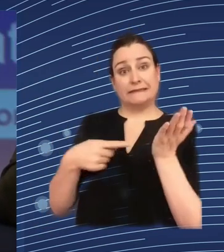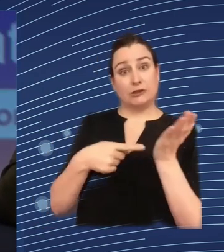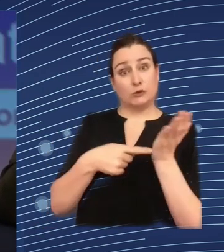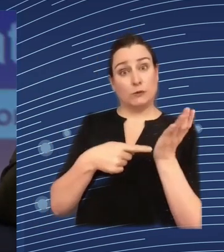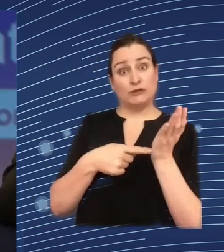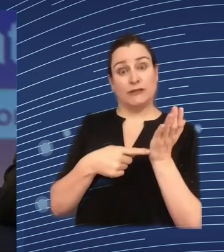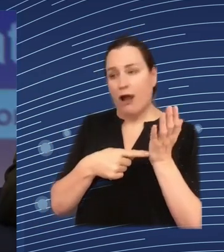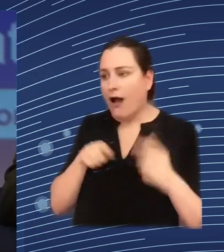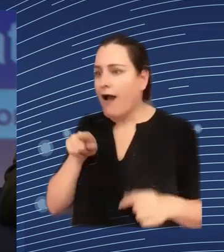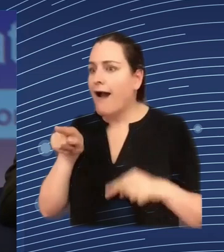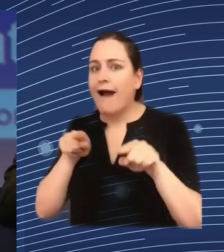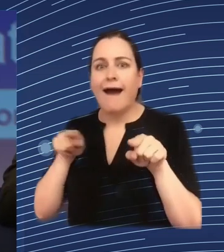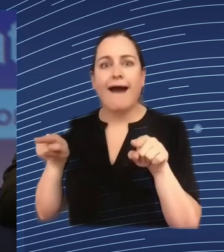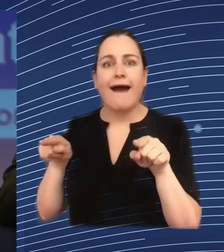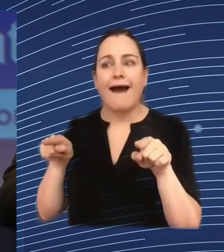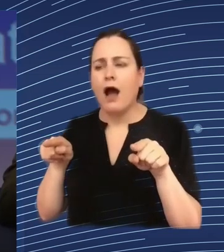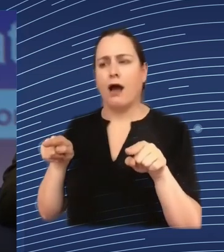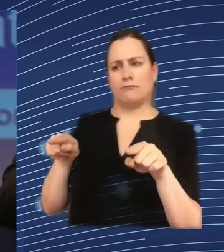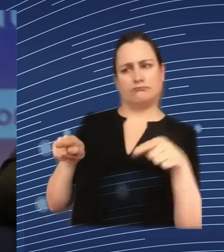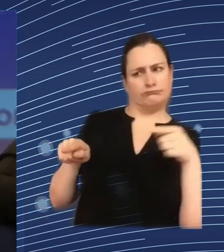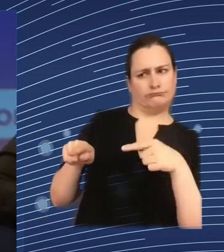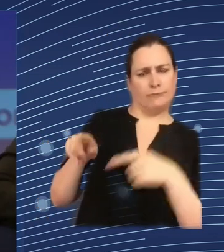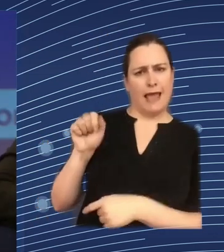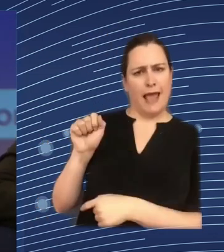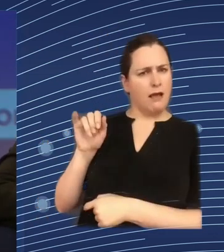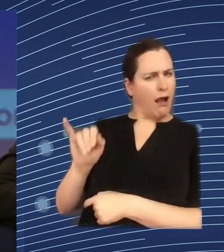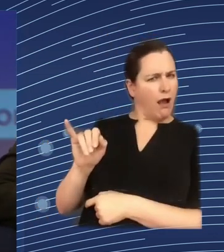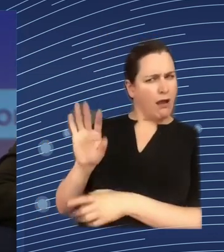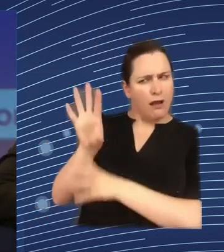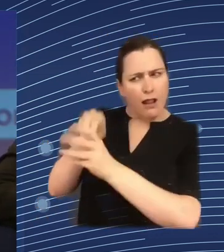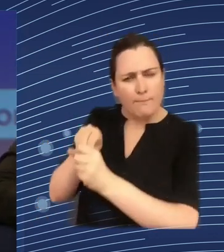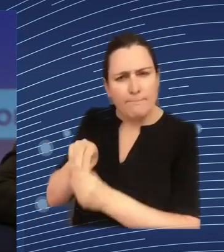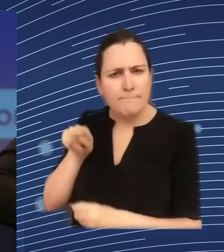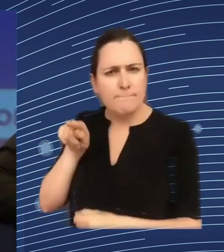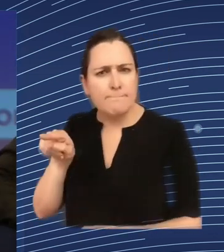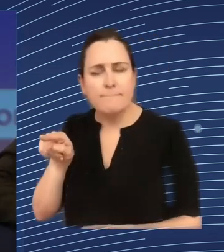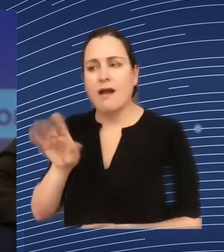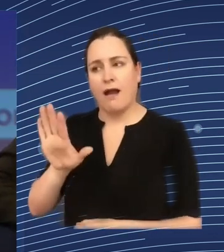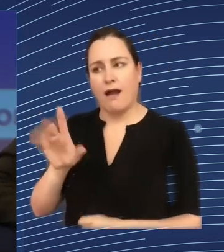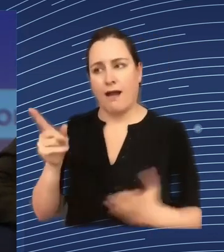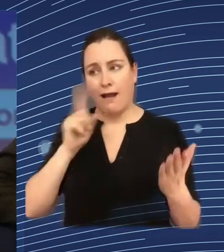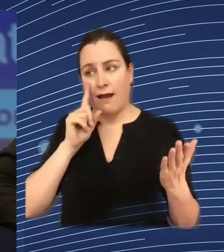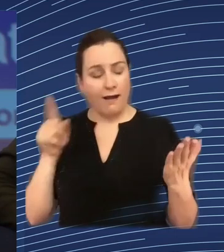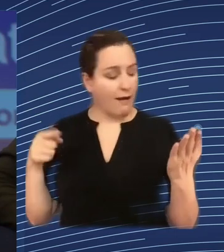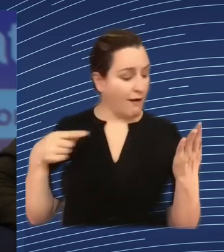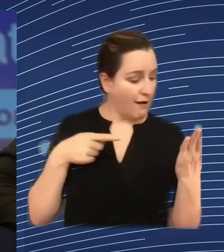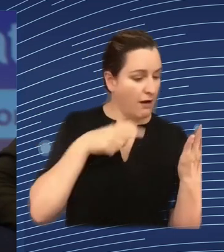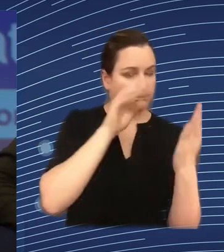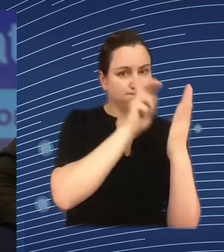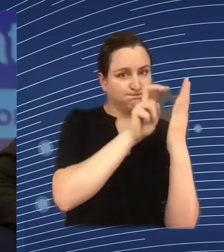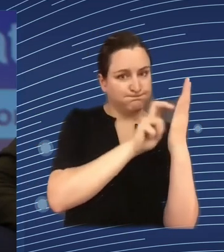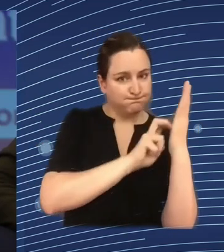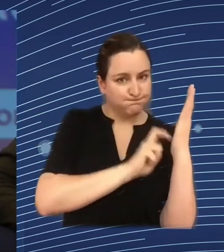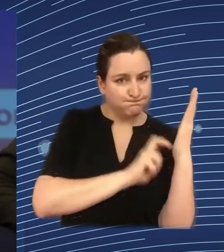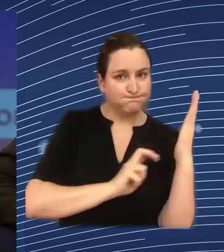element of AI in it in a way that we never used data and AI before we have to make a presentation to that board to get their review to get their